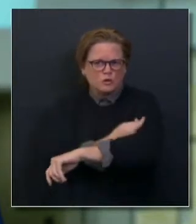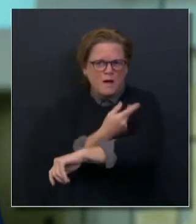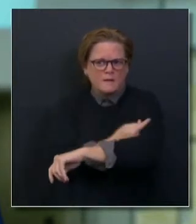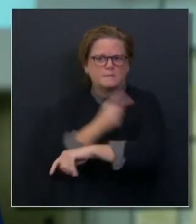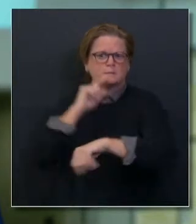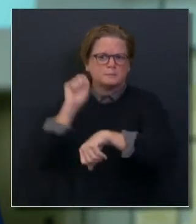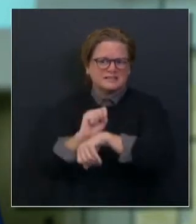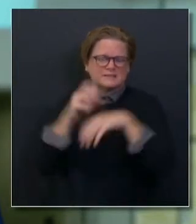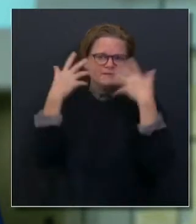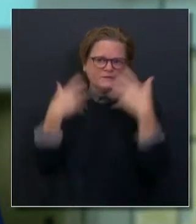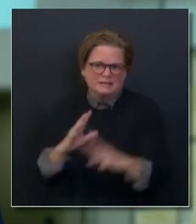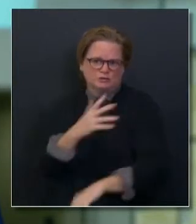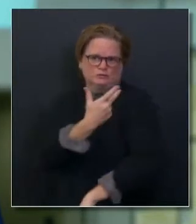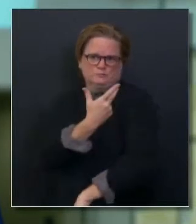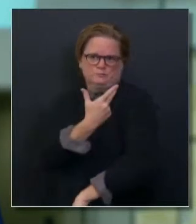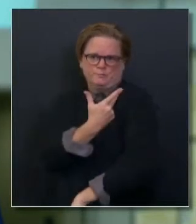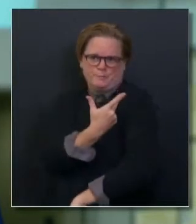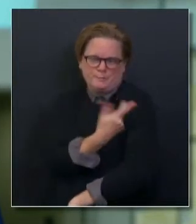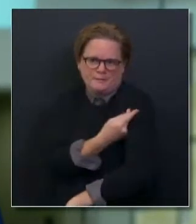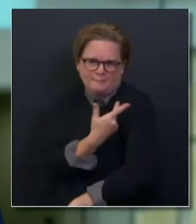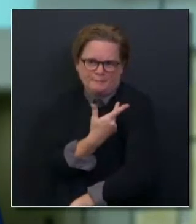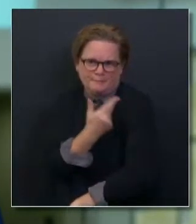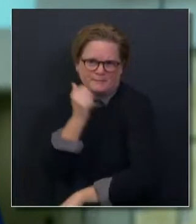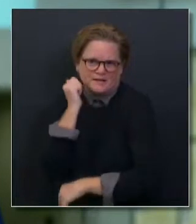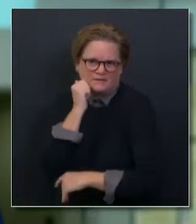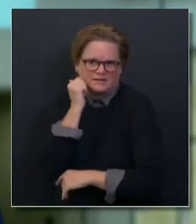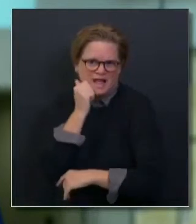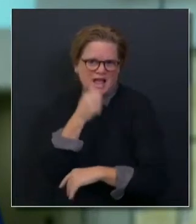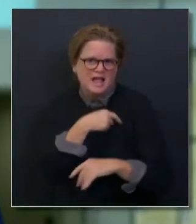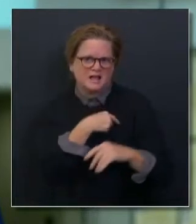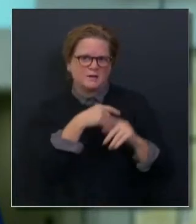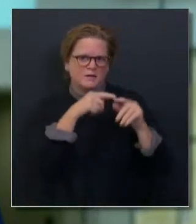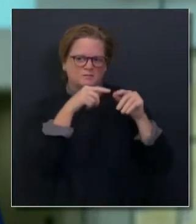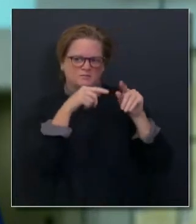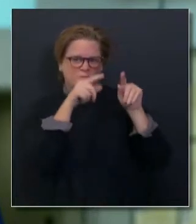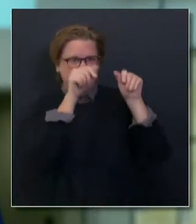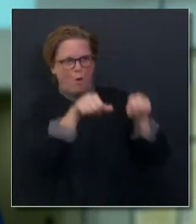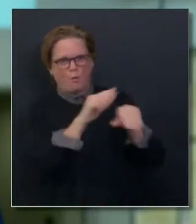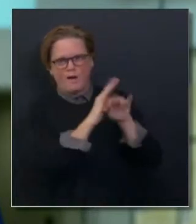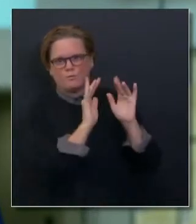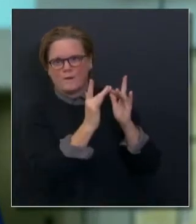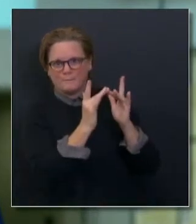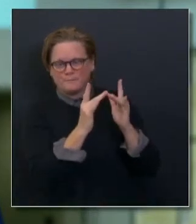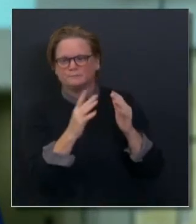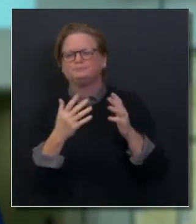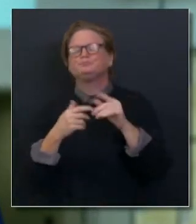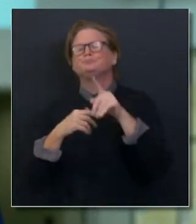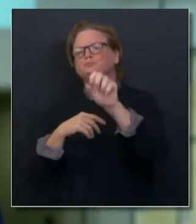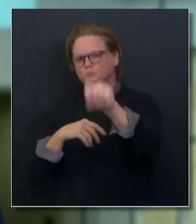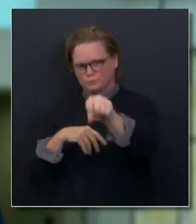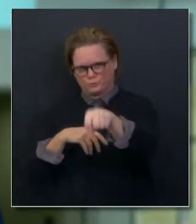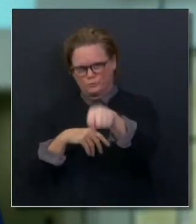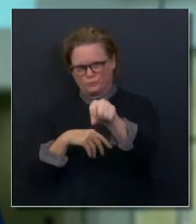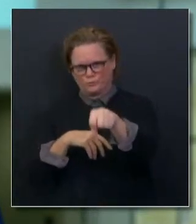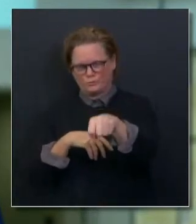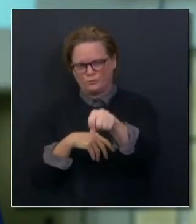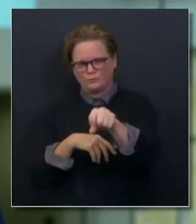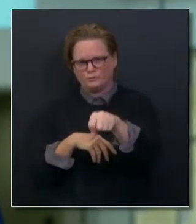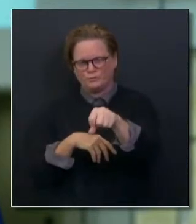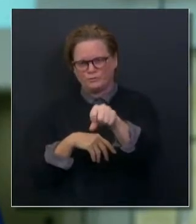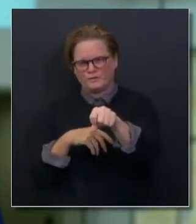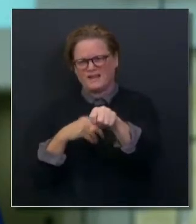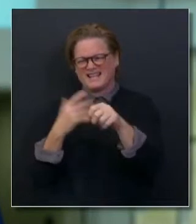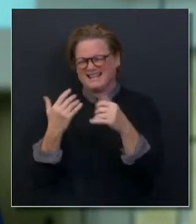talk through and share with you and all Californians the number of Californians who have received that first dose of Pfizer this week,